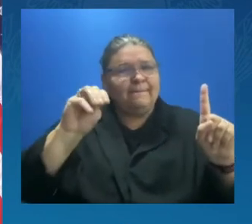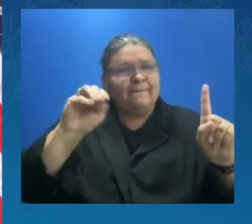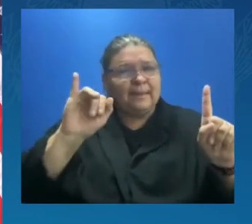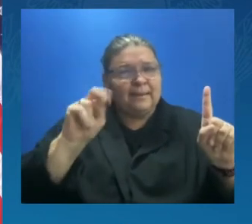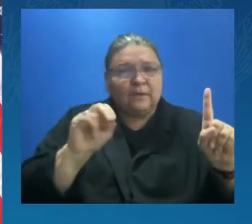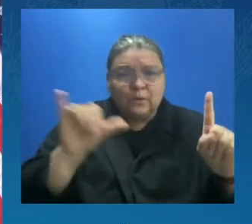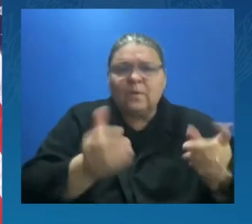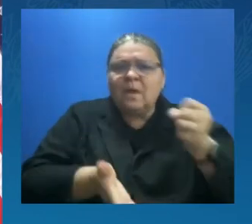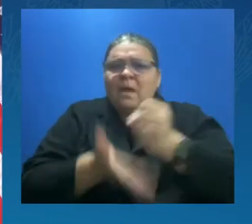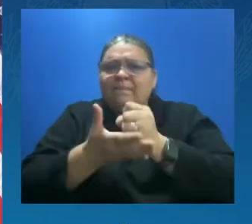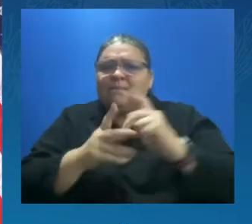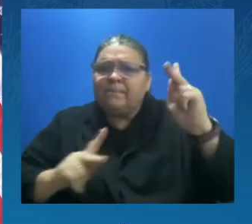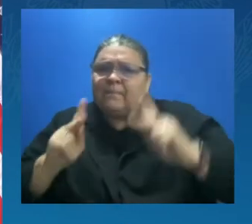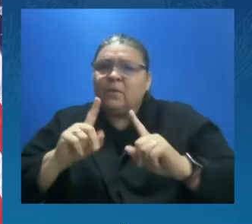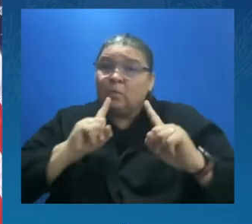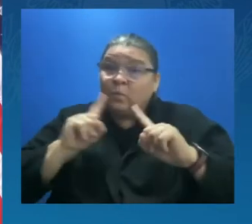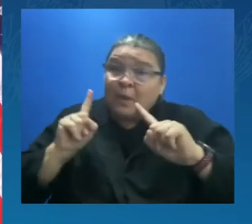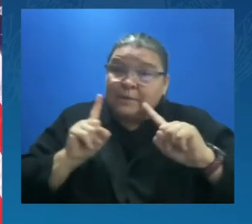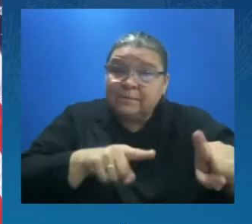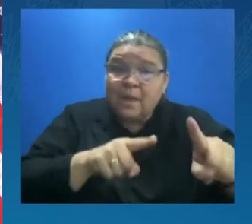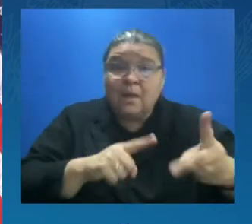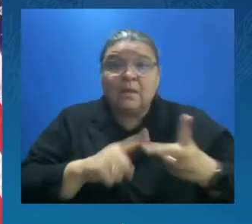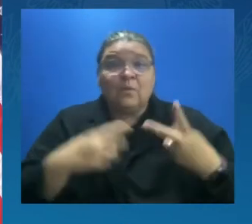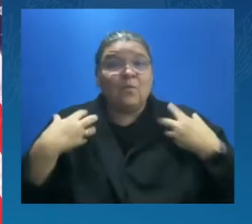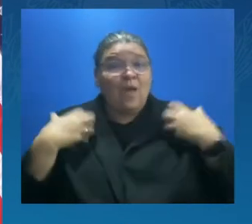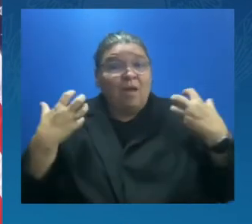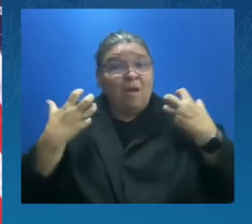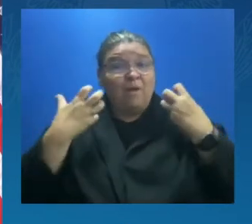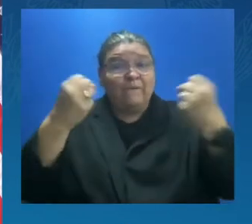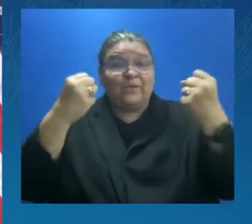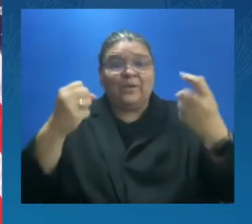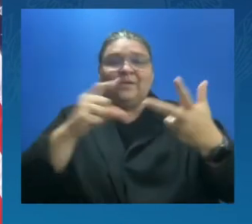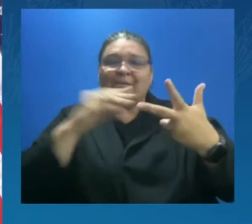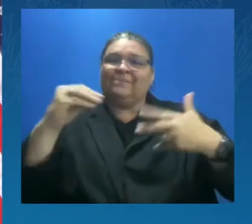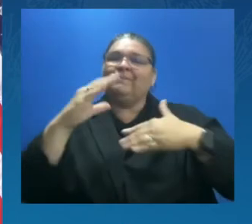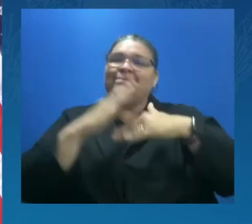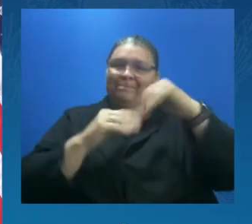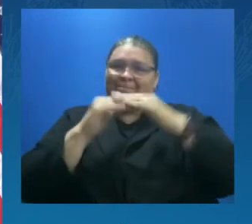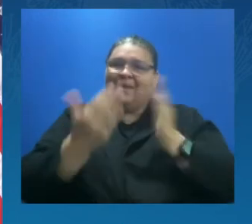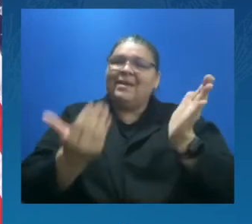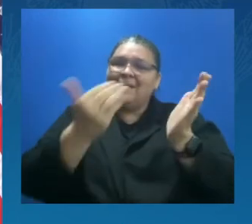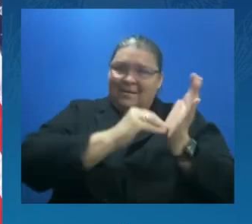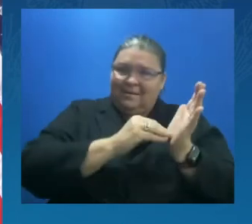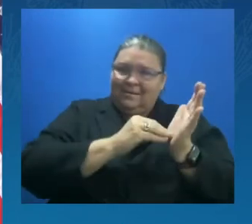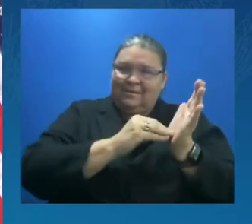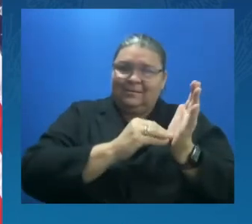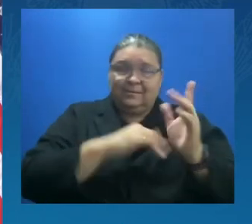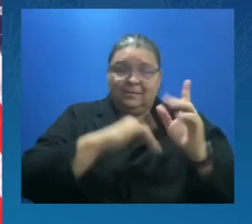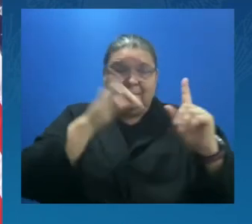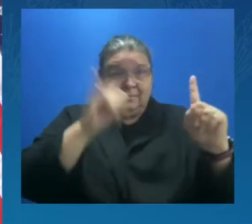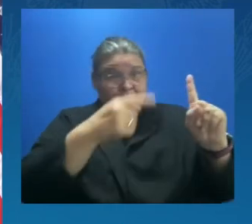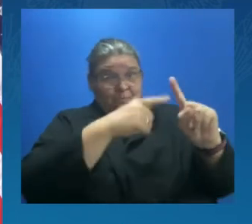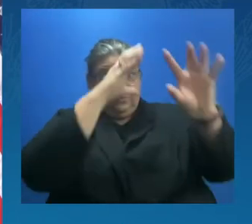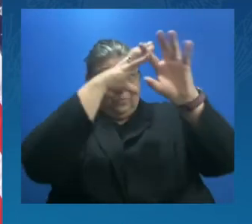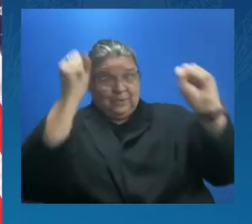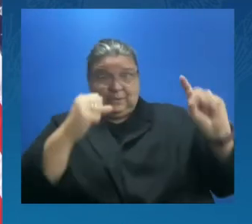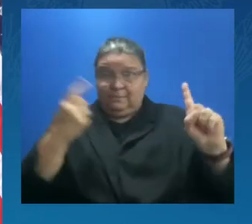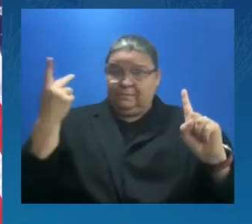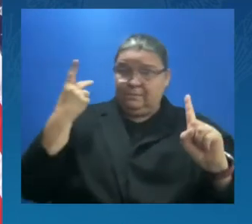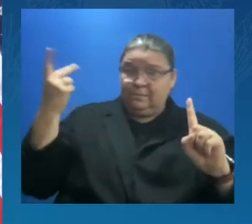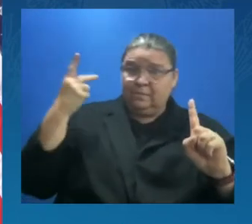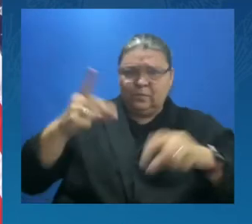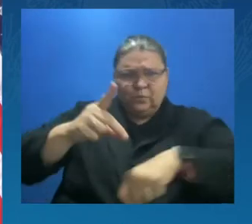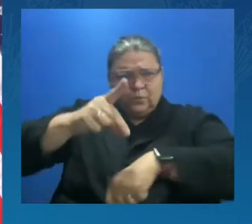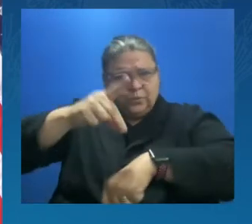disaster hits certain communities. The President and I also have a duty to act not only after